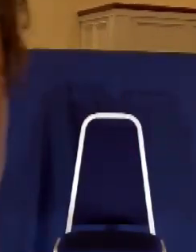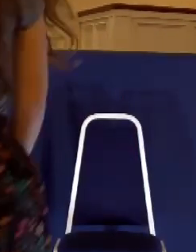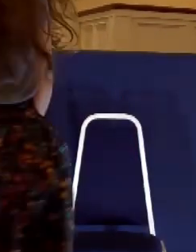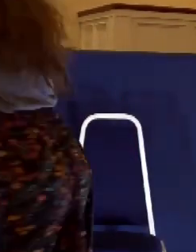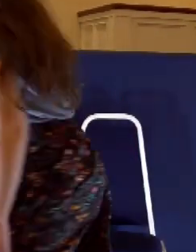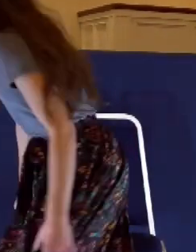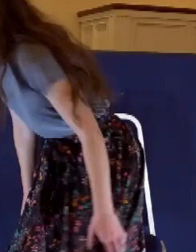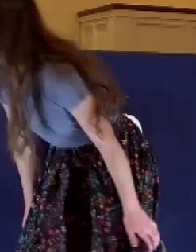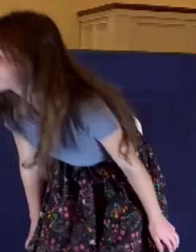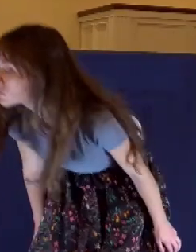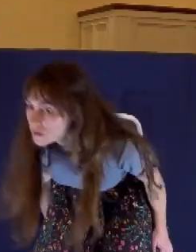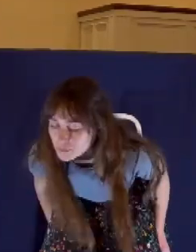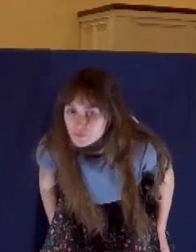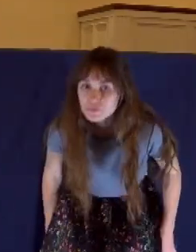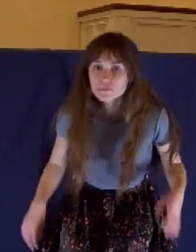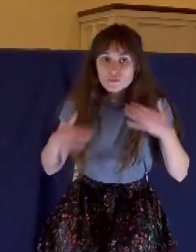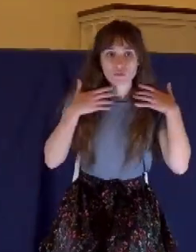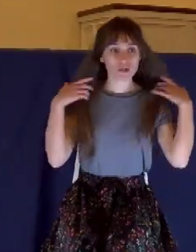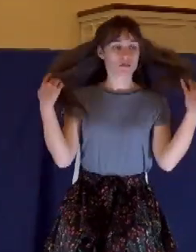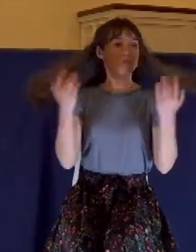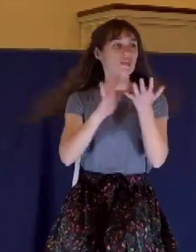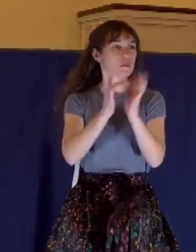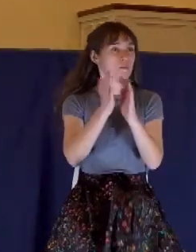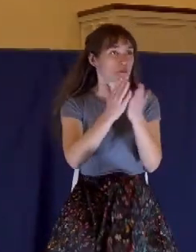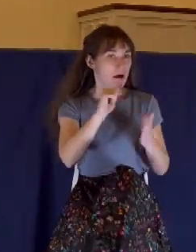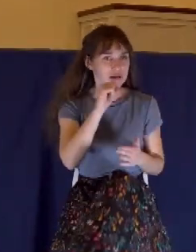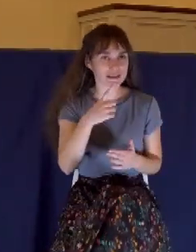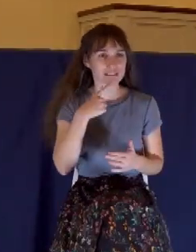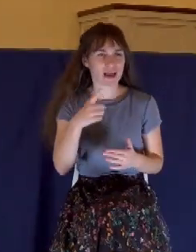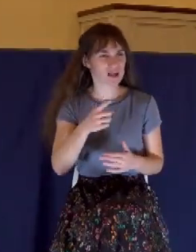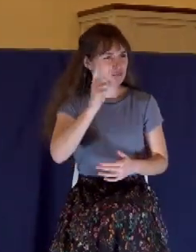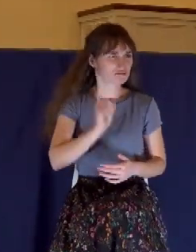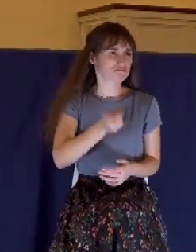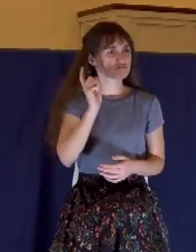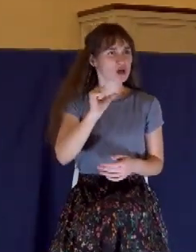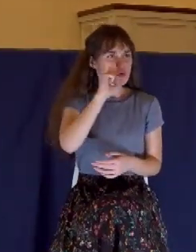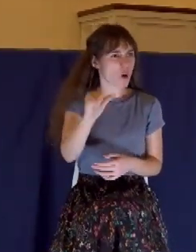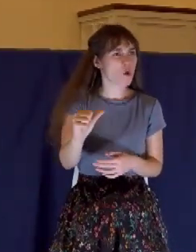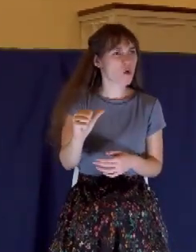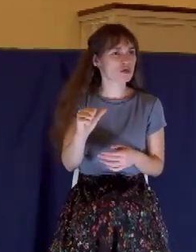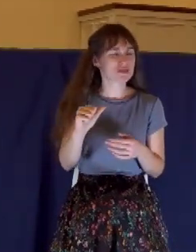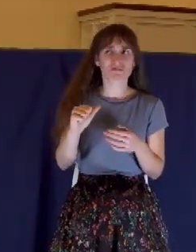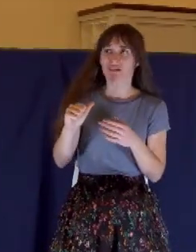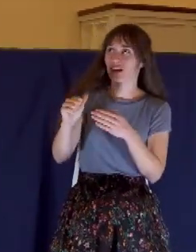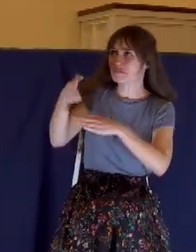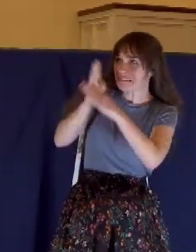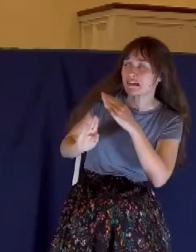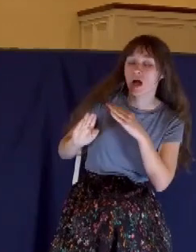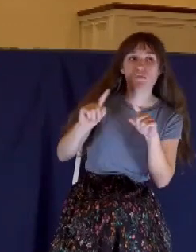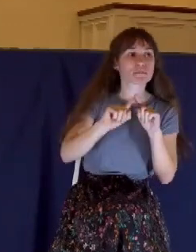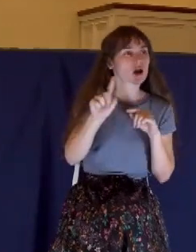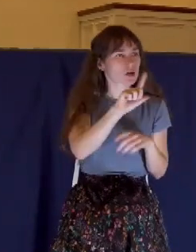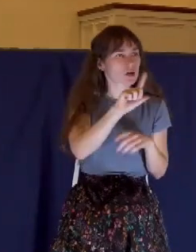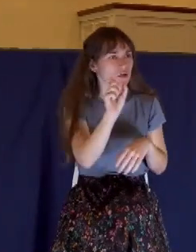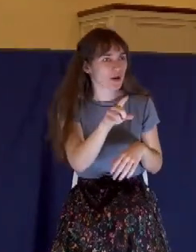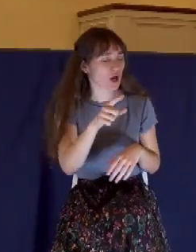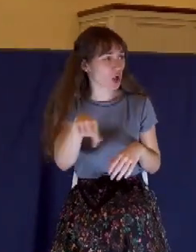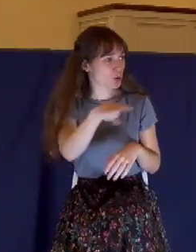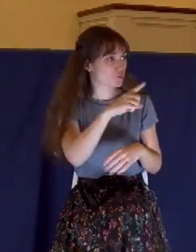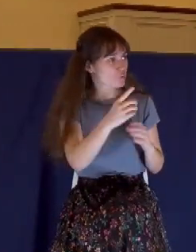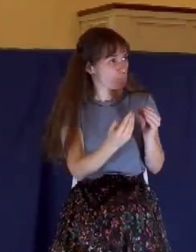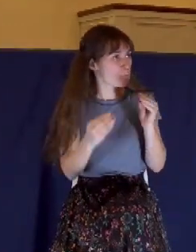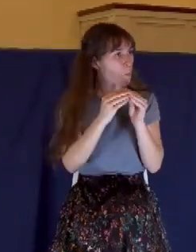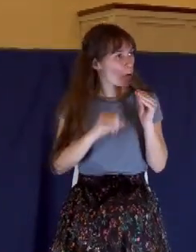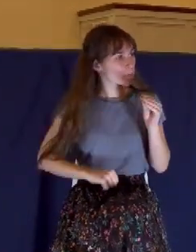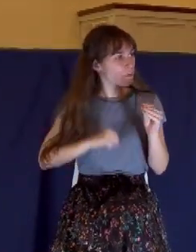It's perfectly legitimate. But are you more proud of your association with Jesus than anything else? Is He